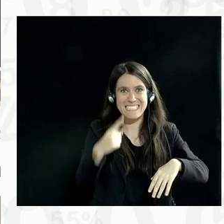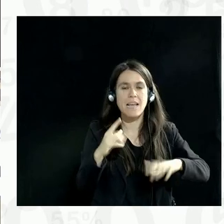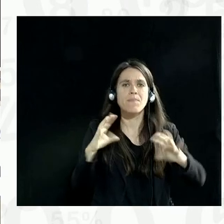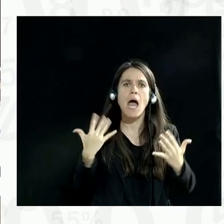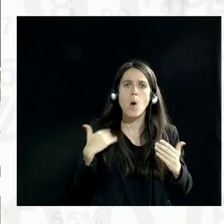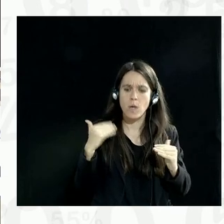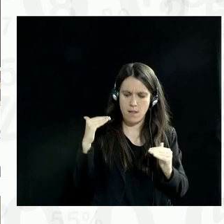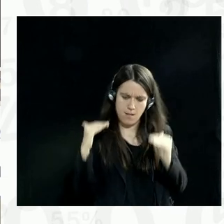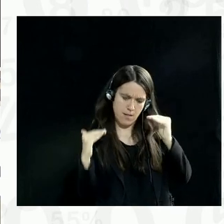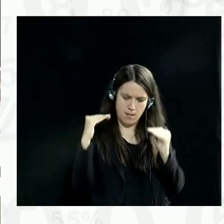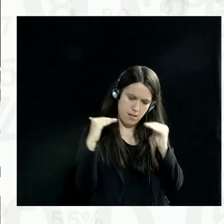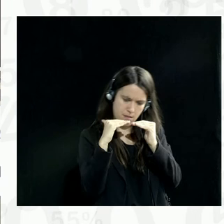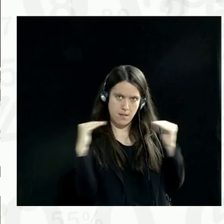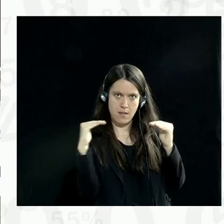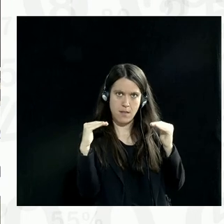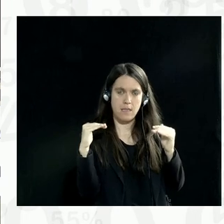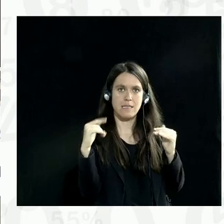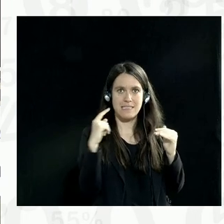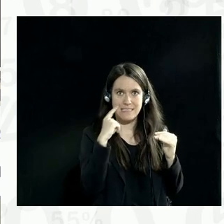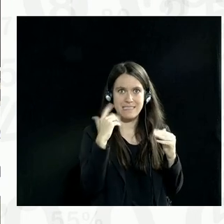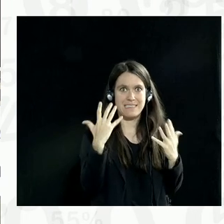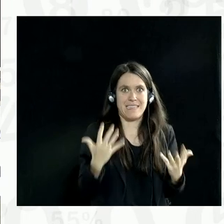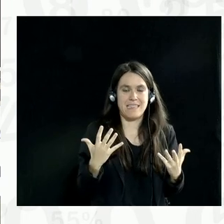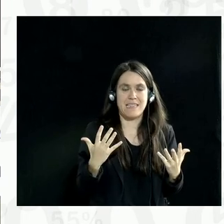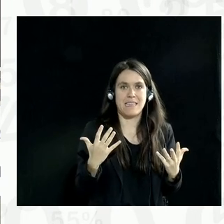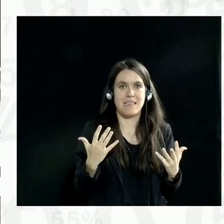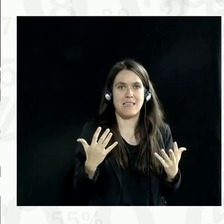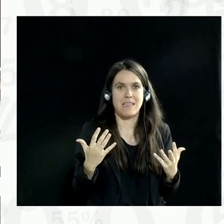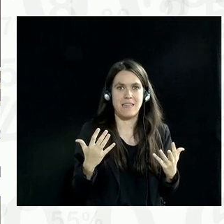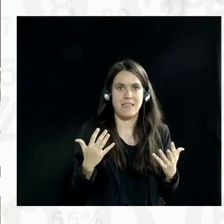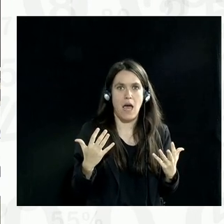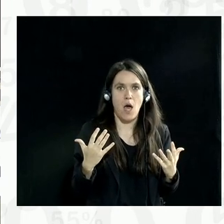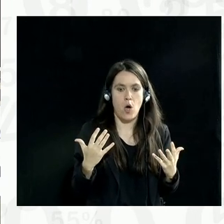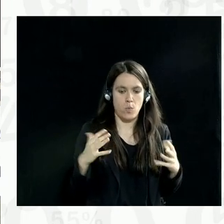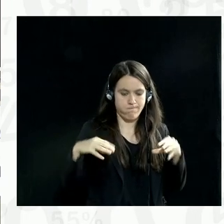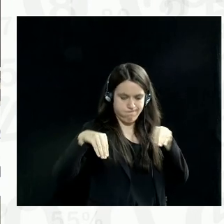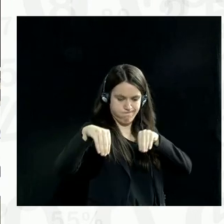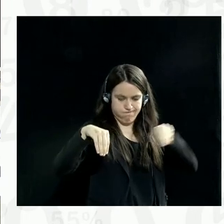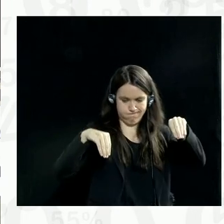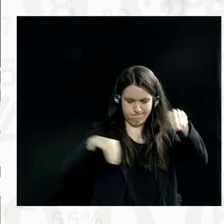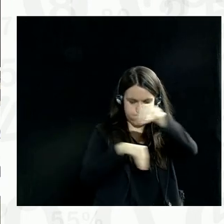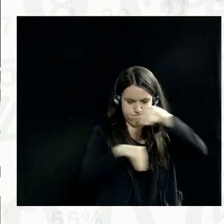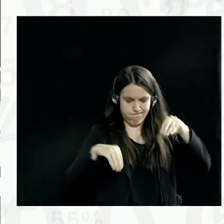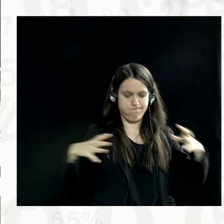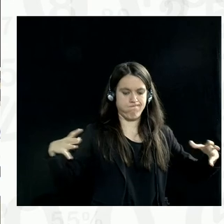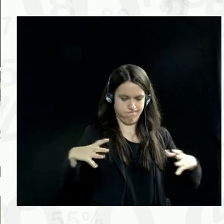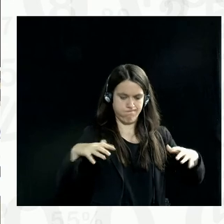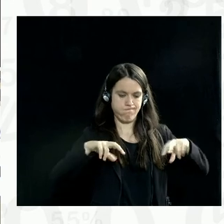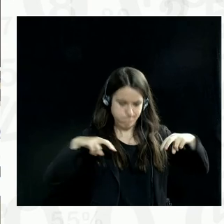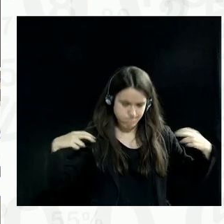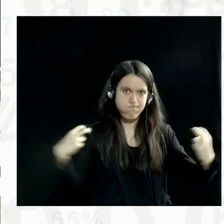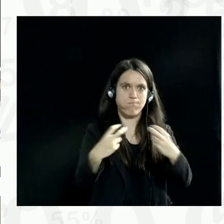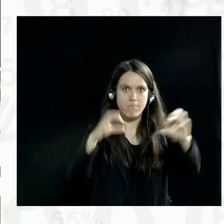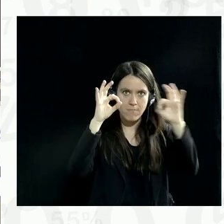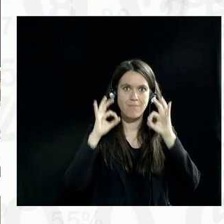leverage the whole, you know, game scene is how to bring all the actors on a